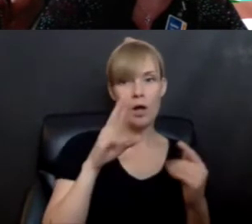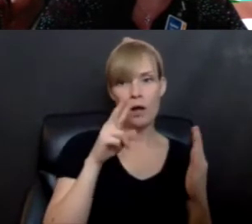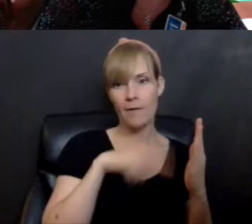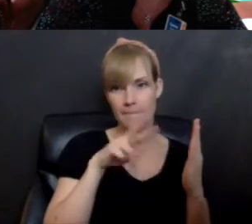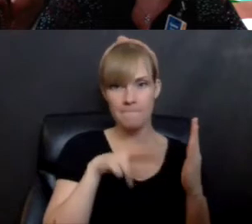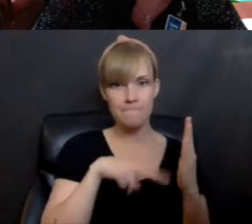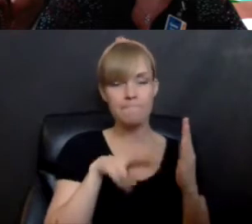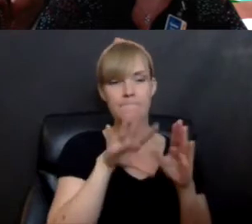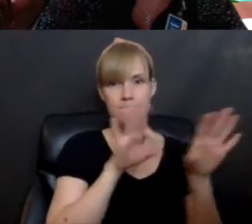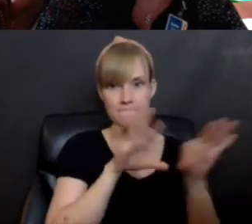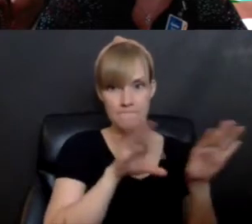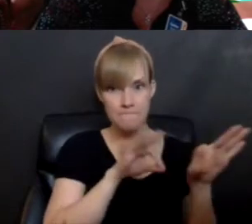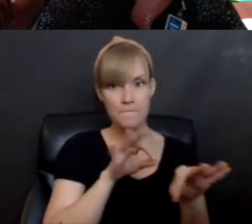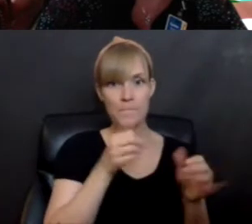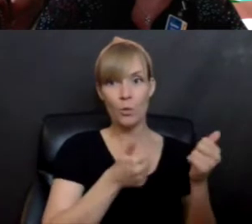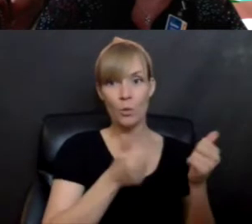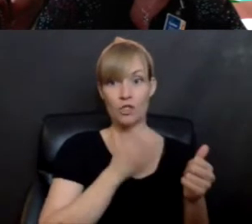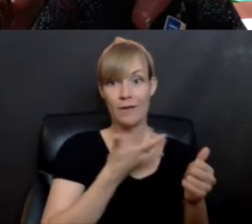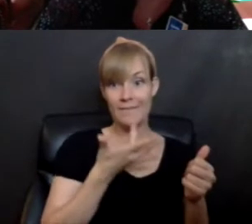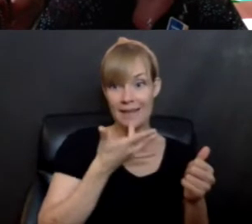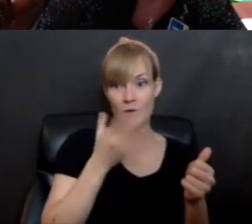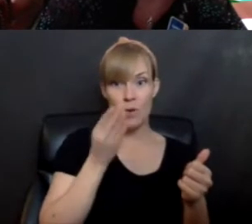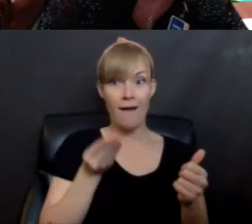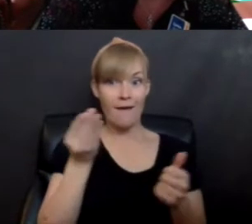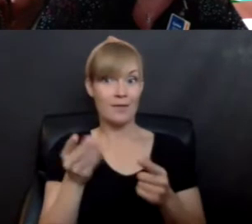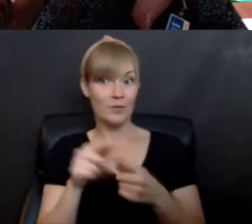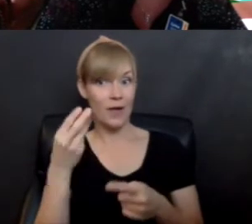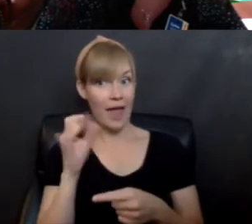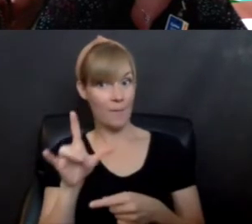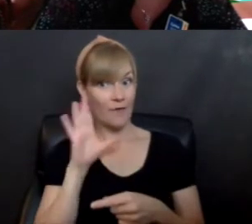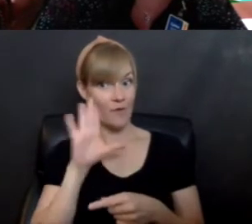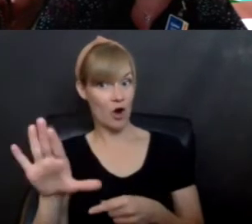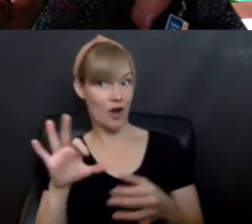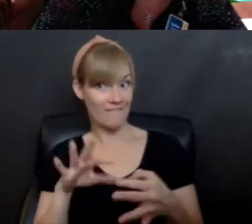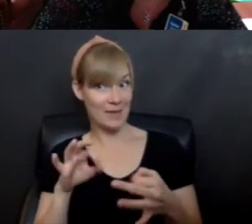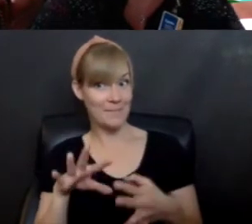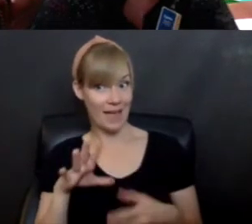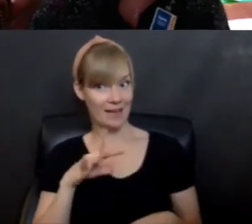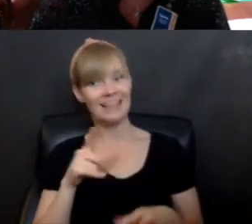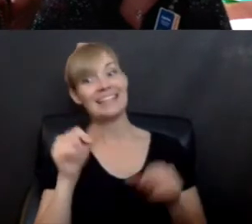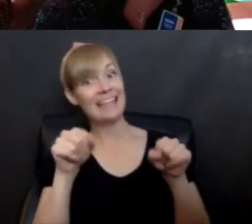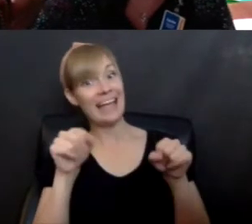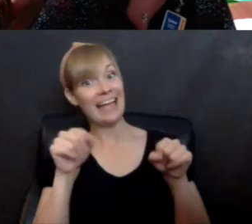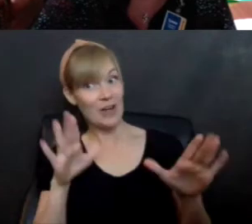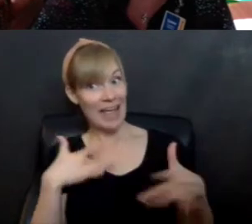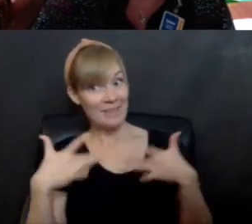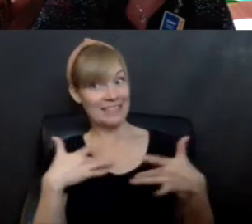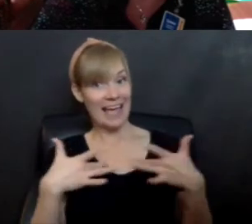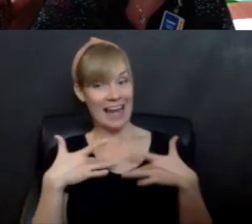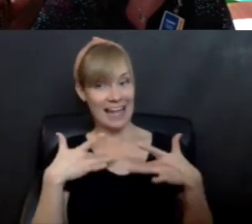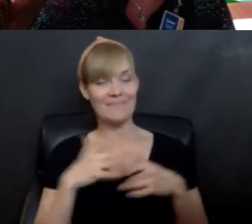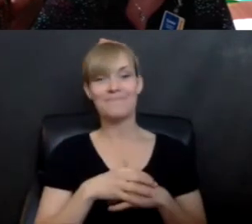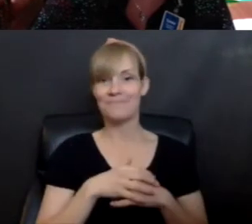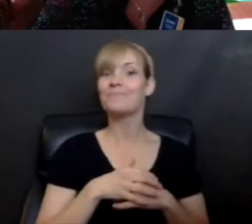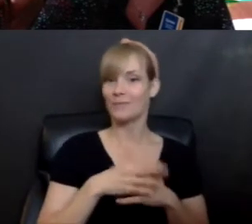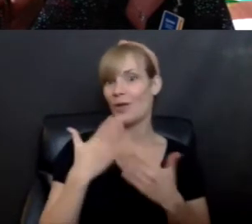favorites on to April for her input. Yeah. So it's a great opportunity. So thank you.